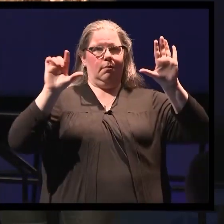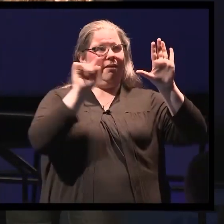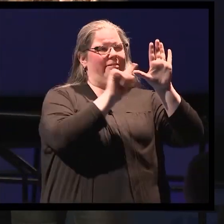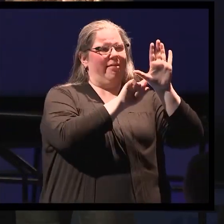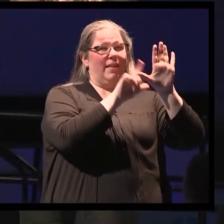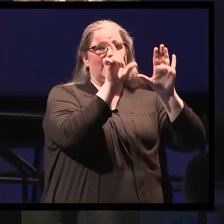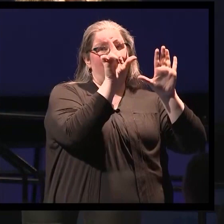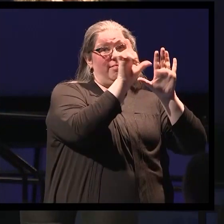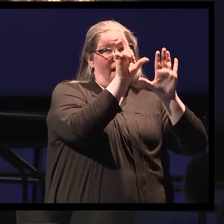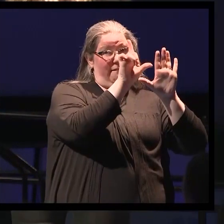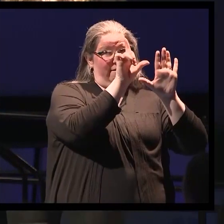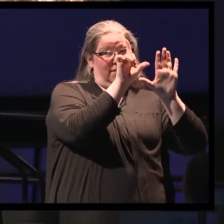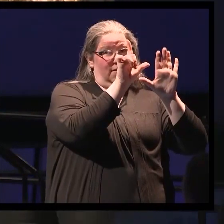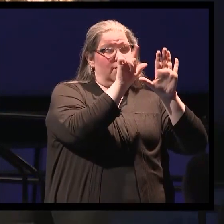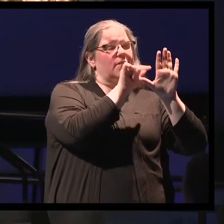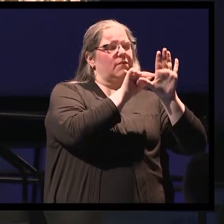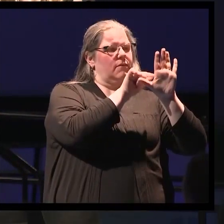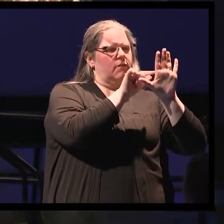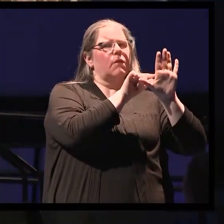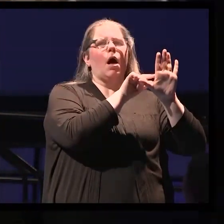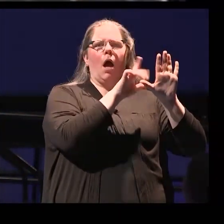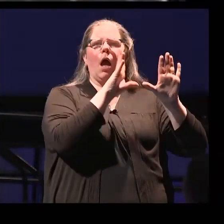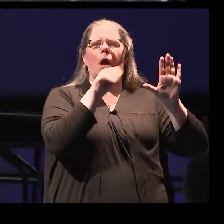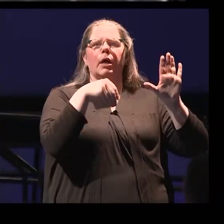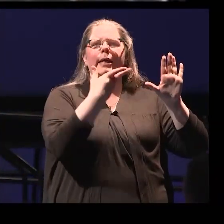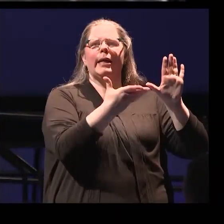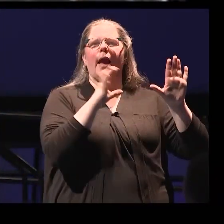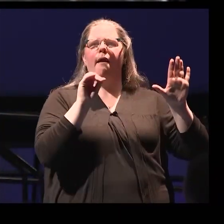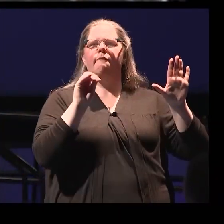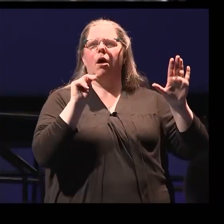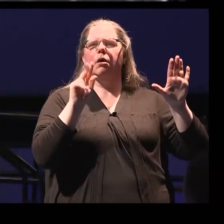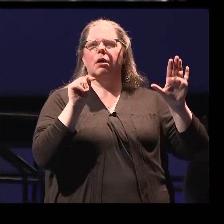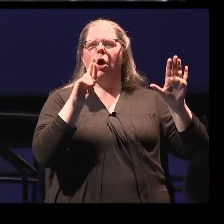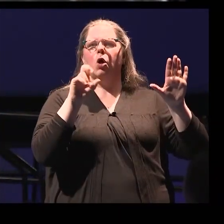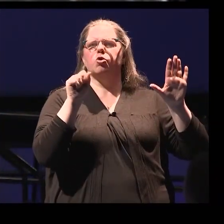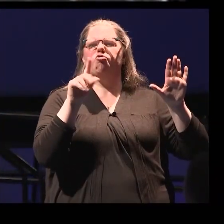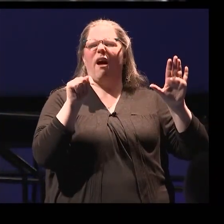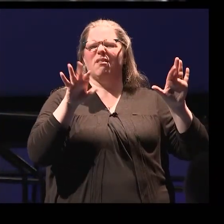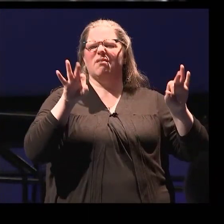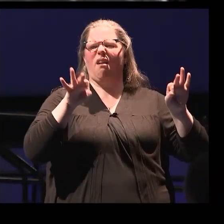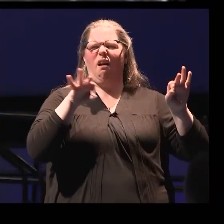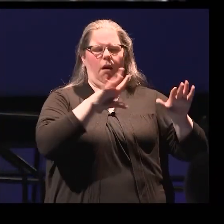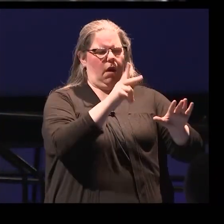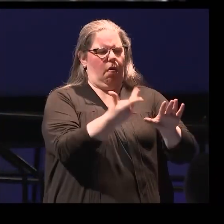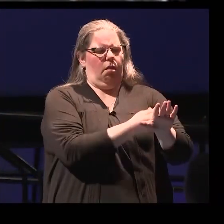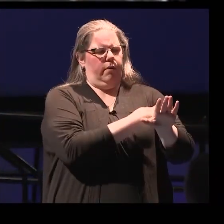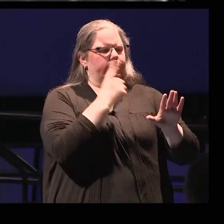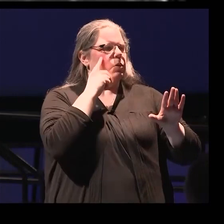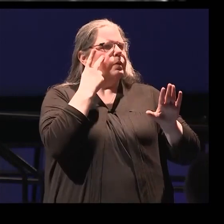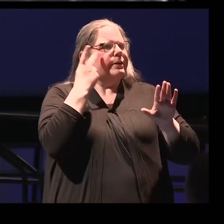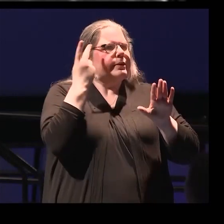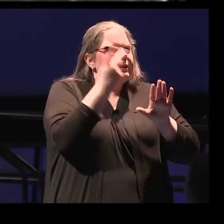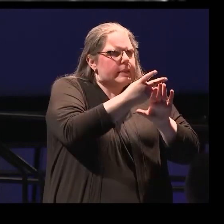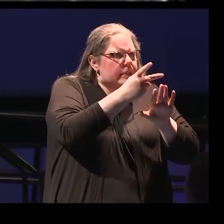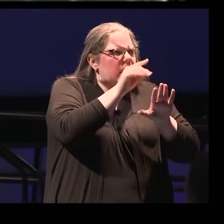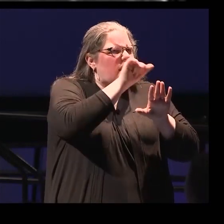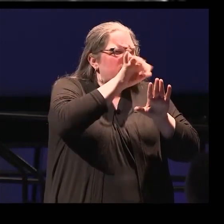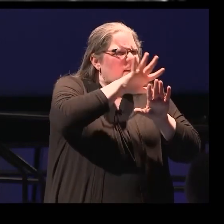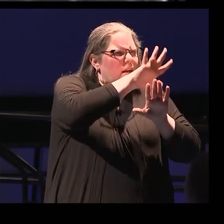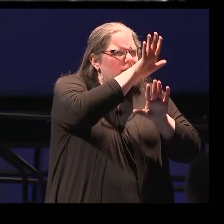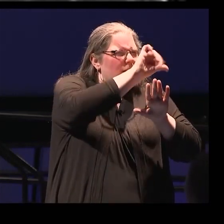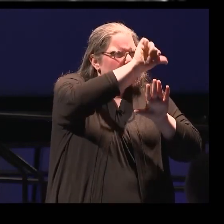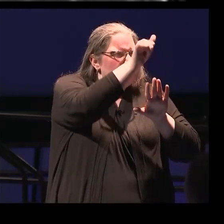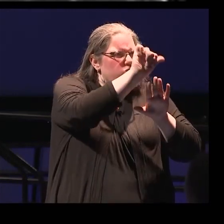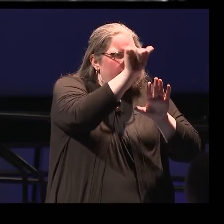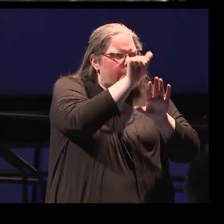where contrast was given, and we can see the enhancement taken up by the tumor, or it's enhancing. And on the right, we can